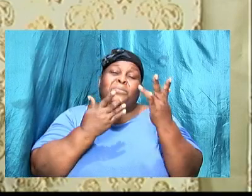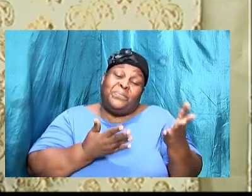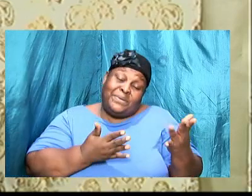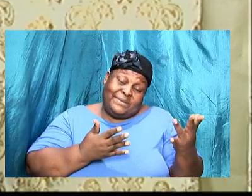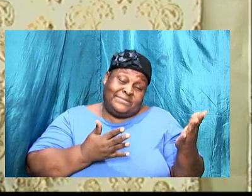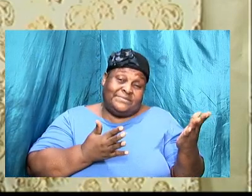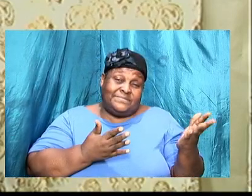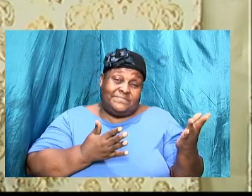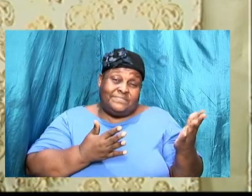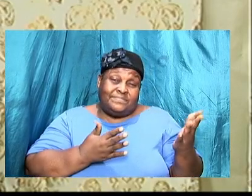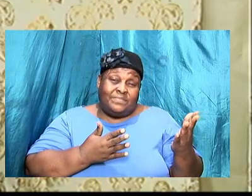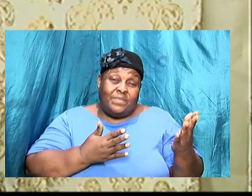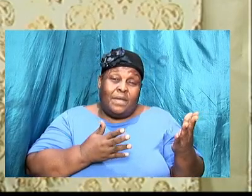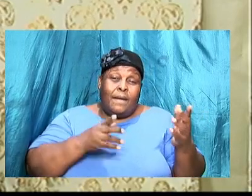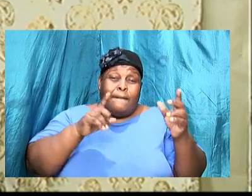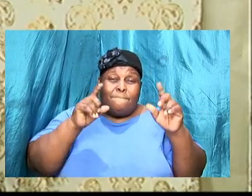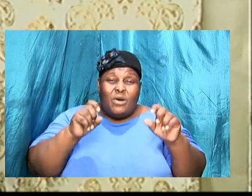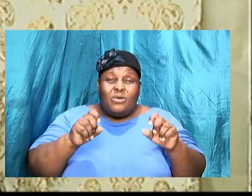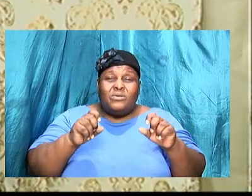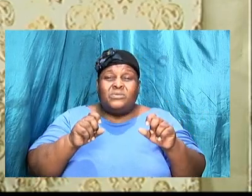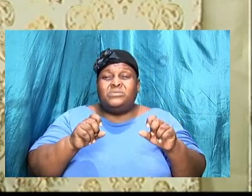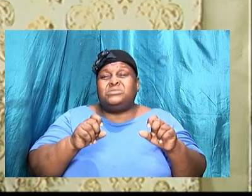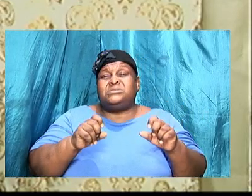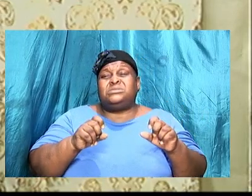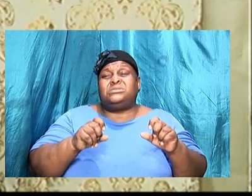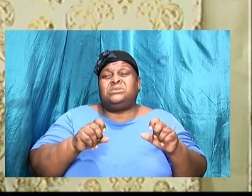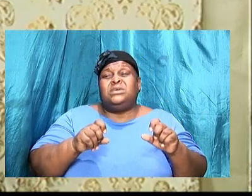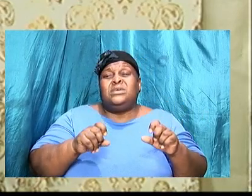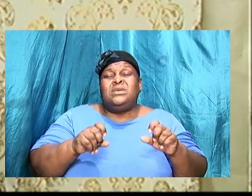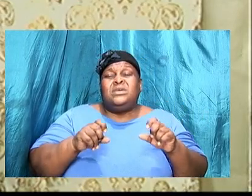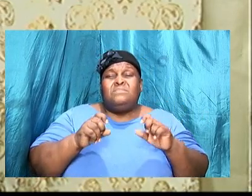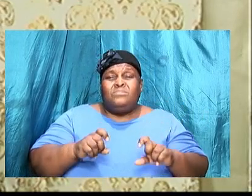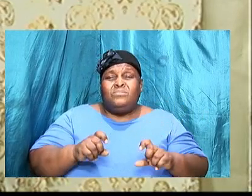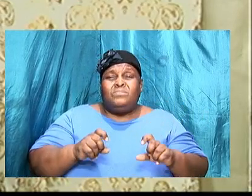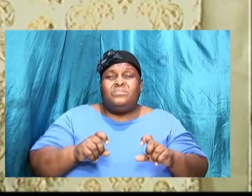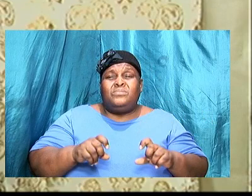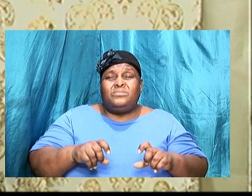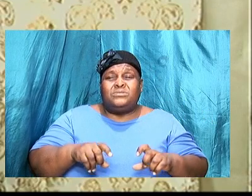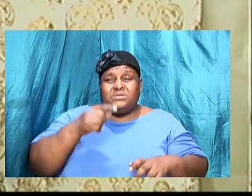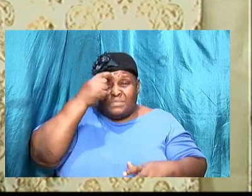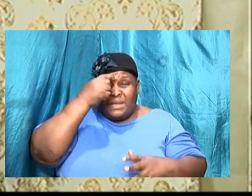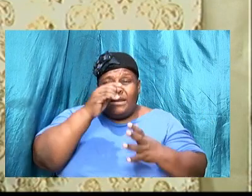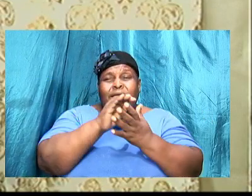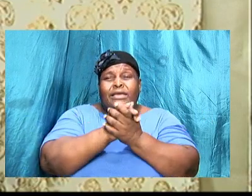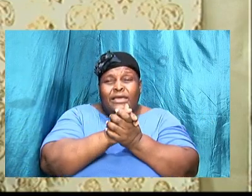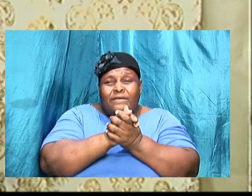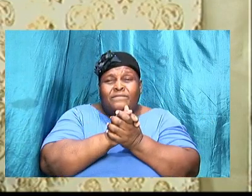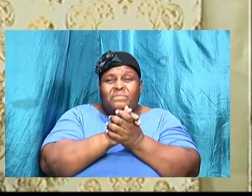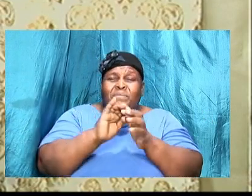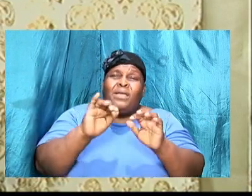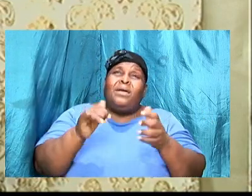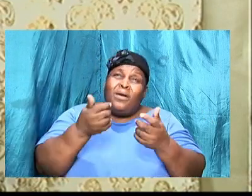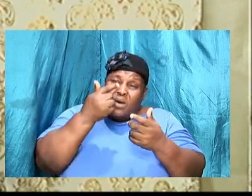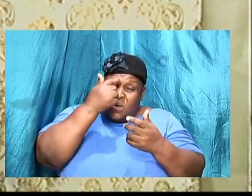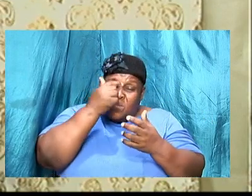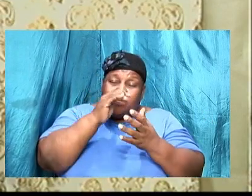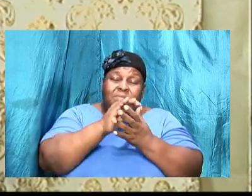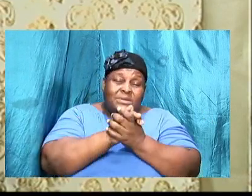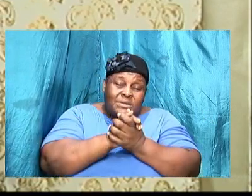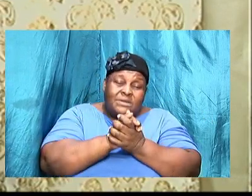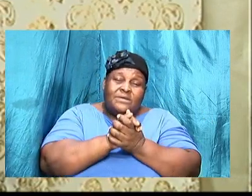we must exercise our faith how do we exercise our faith